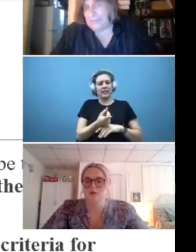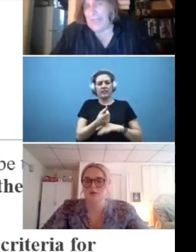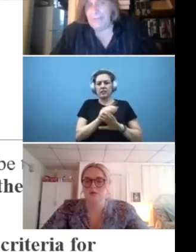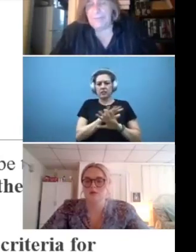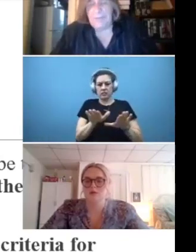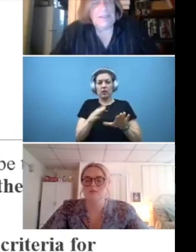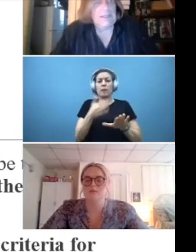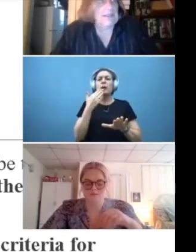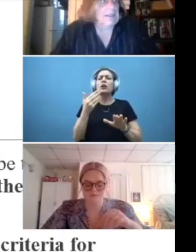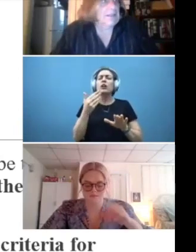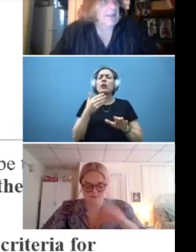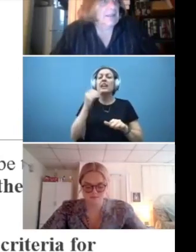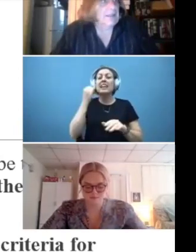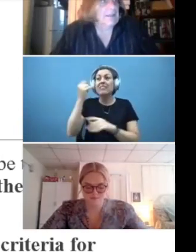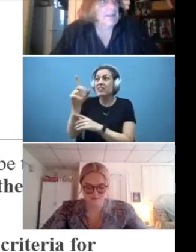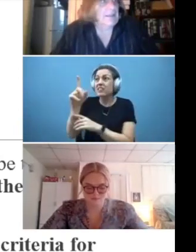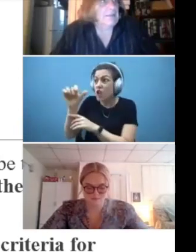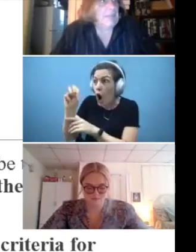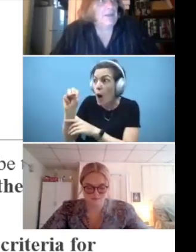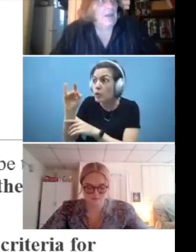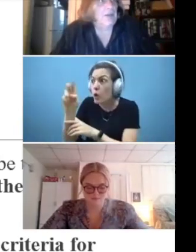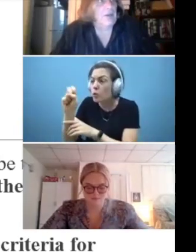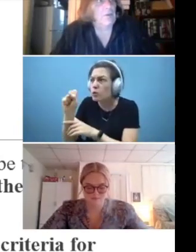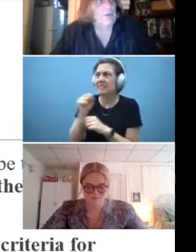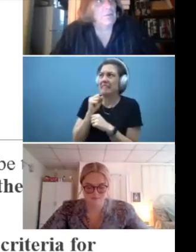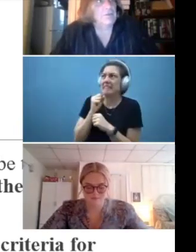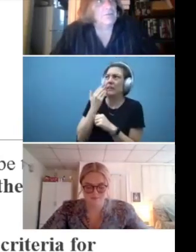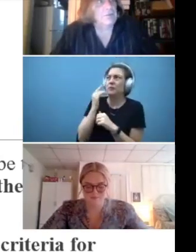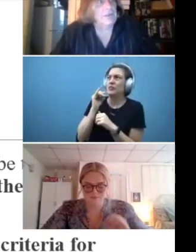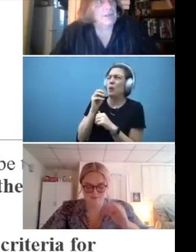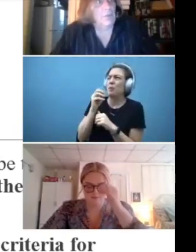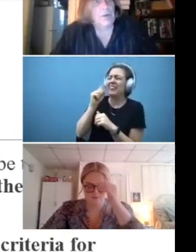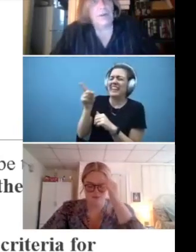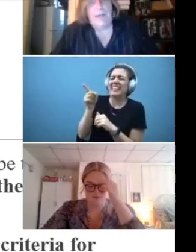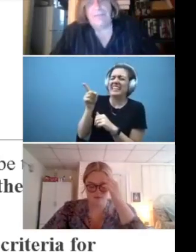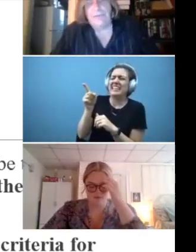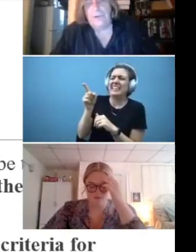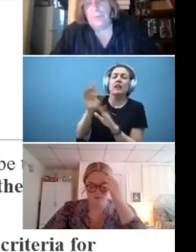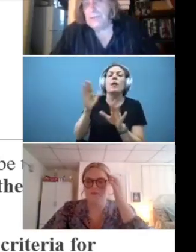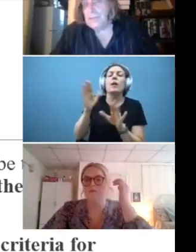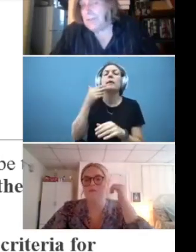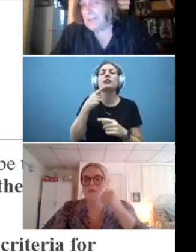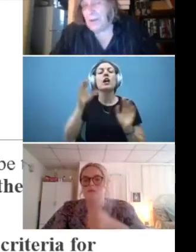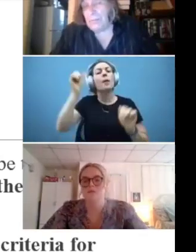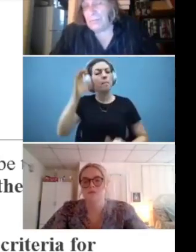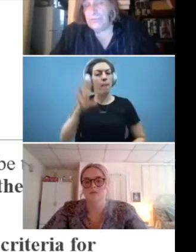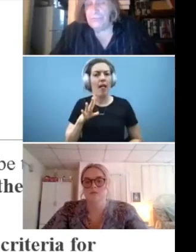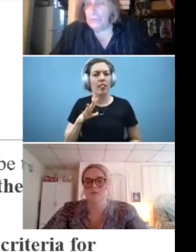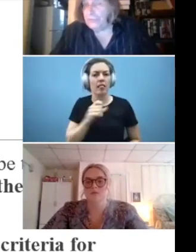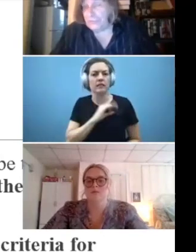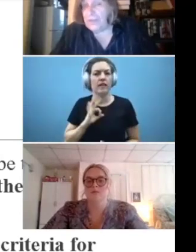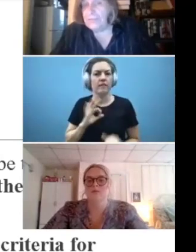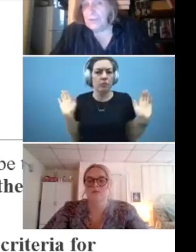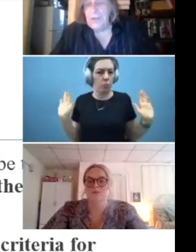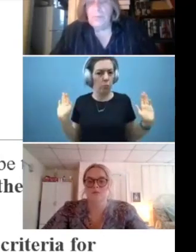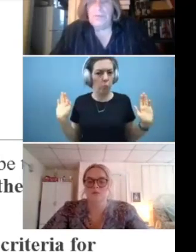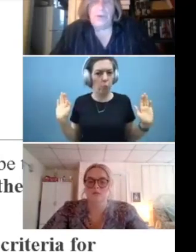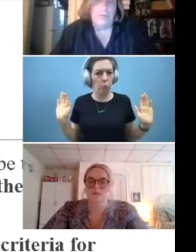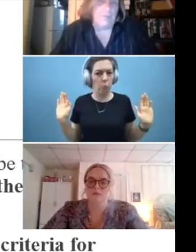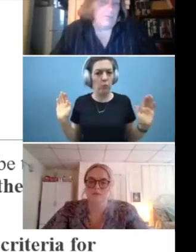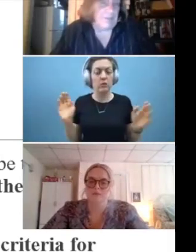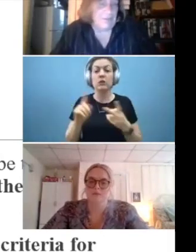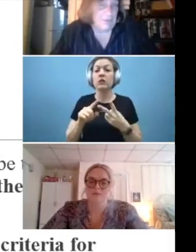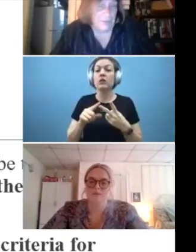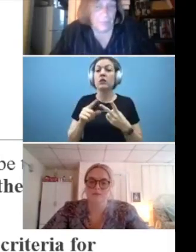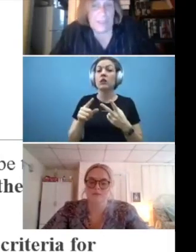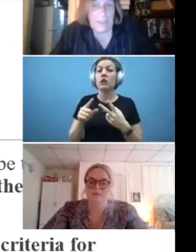mail staff. Uh, and you may not know whether it was the morning or afternoon, but you might know it was the first shift, which